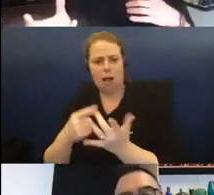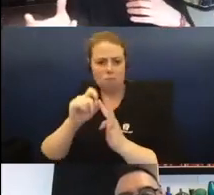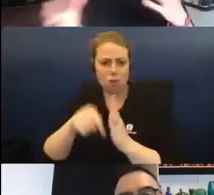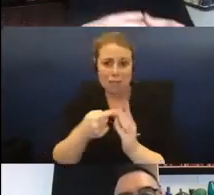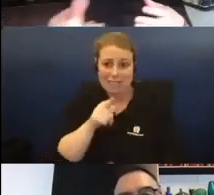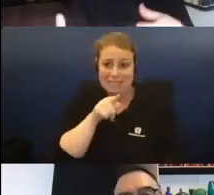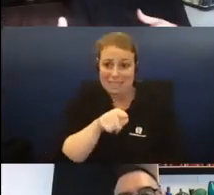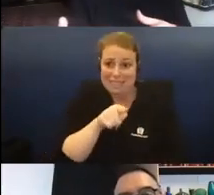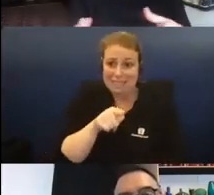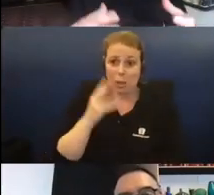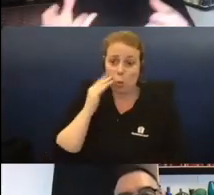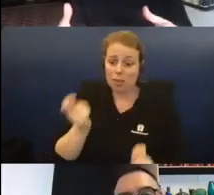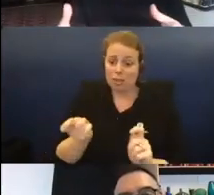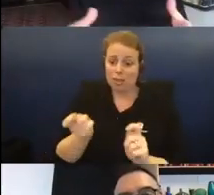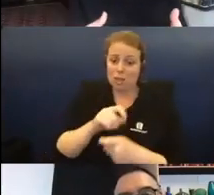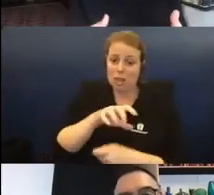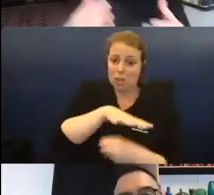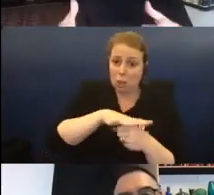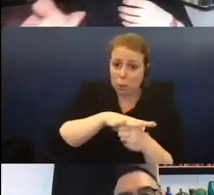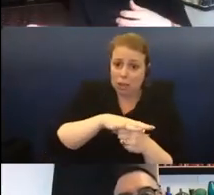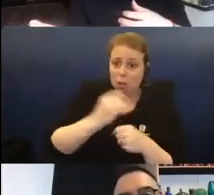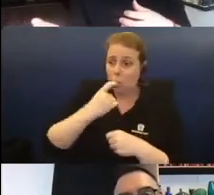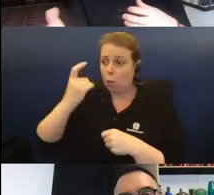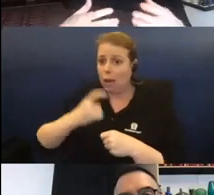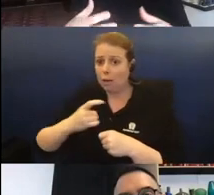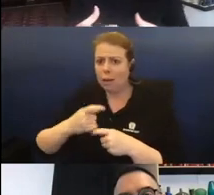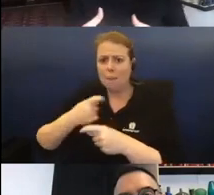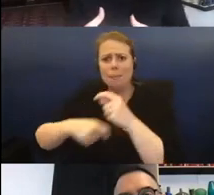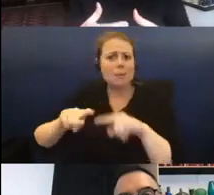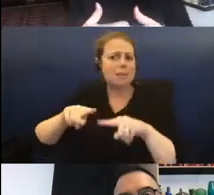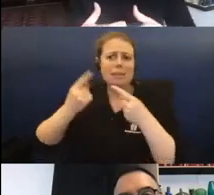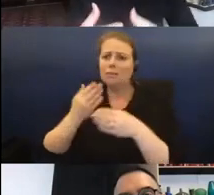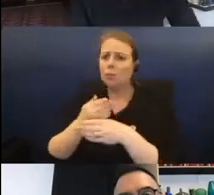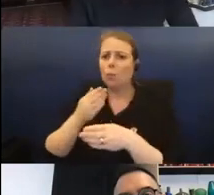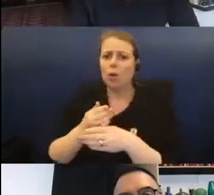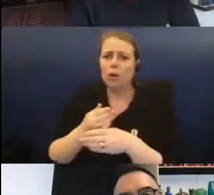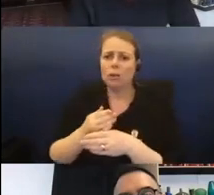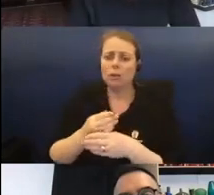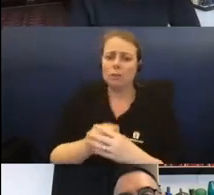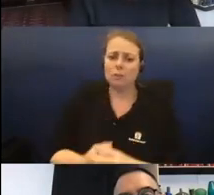time the change location or a gallery becomes another work and then other different